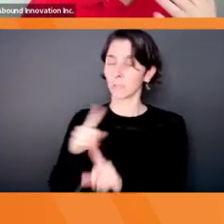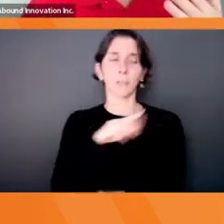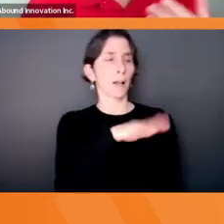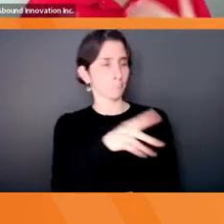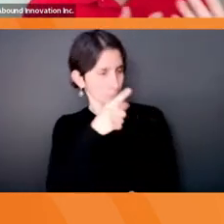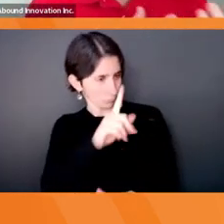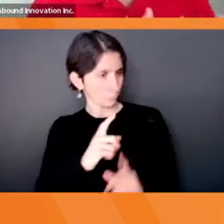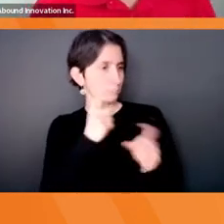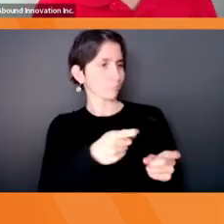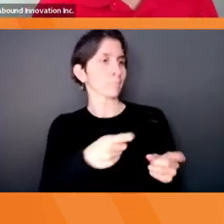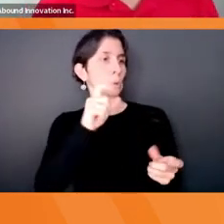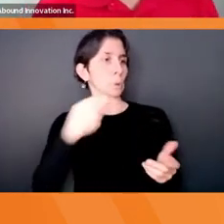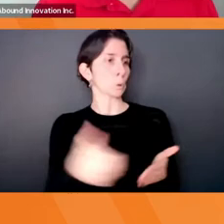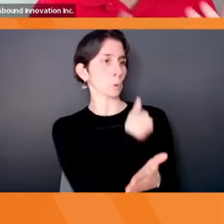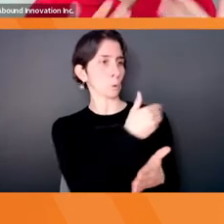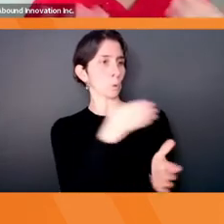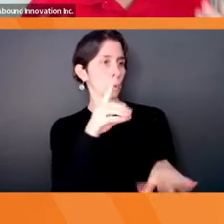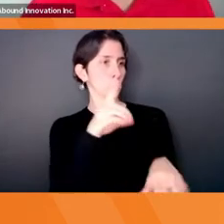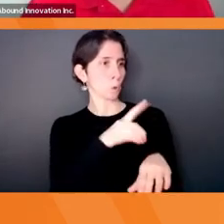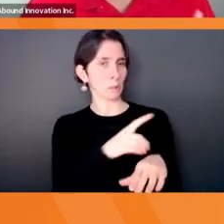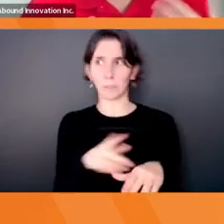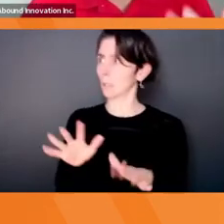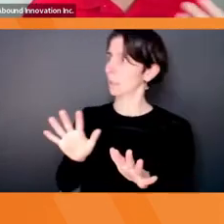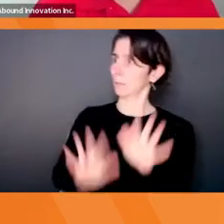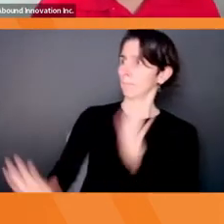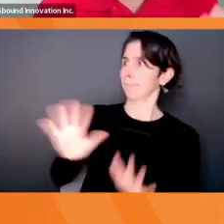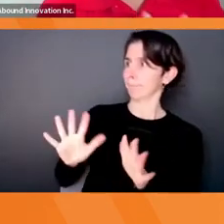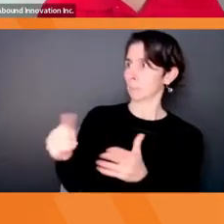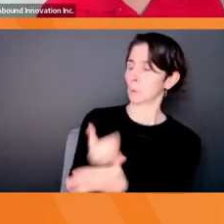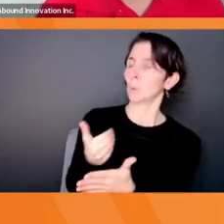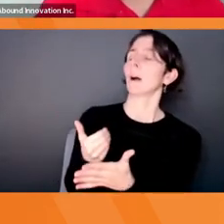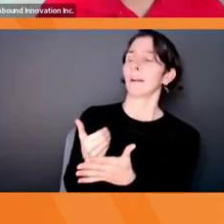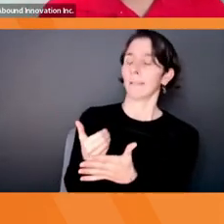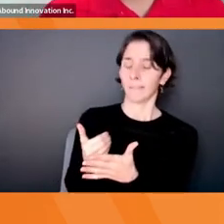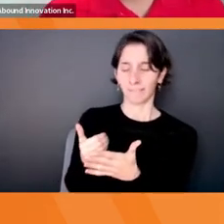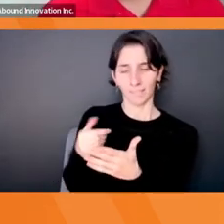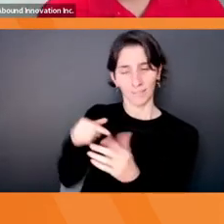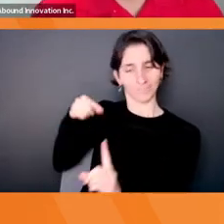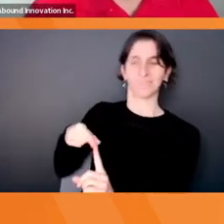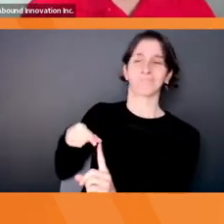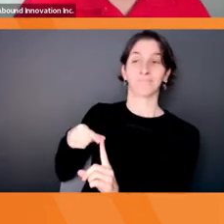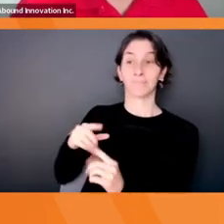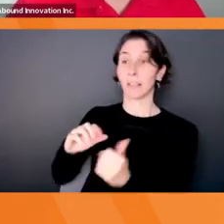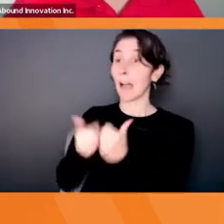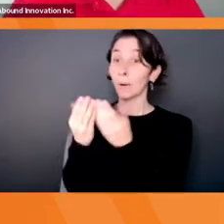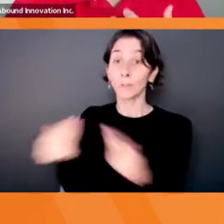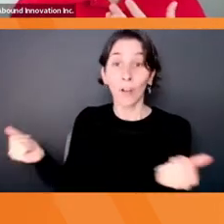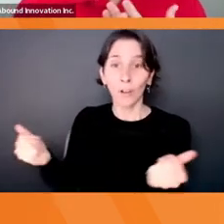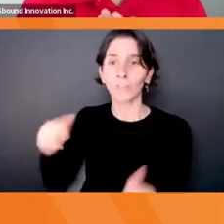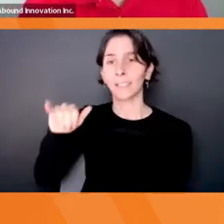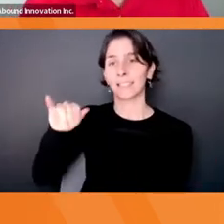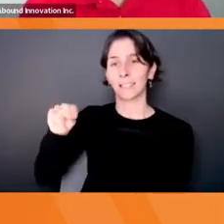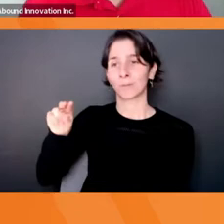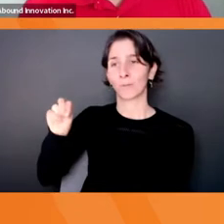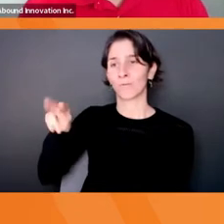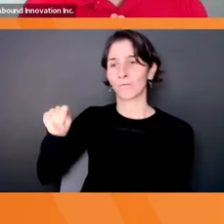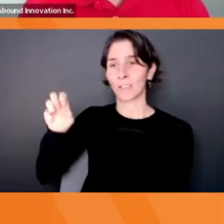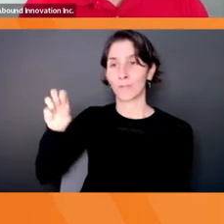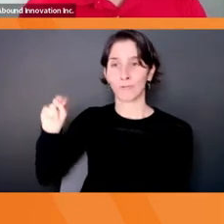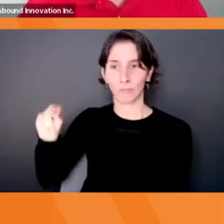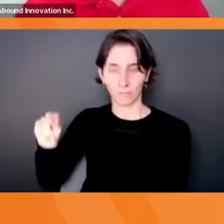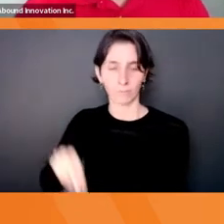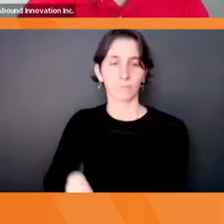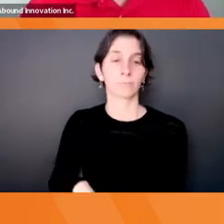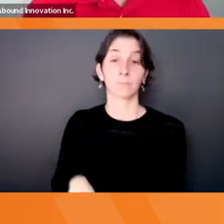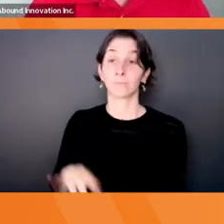That's a new realm. You don't know what the answer is. Then the innovation process is your friend. It can help you through the journey. It also gives you confidence